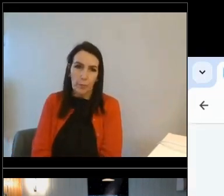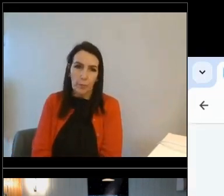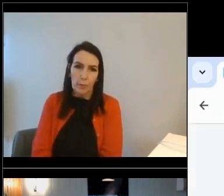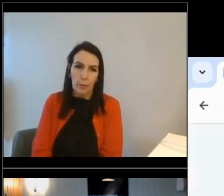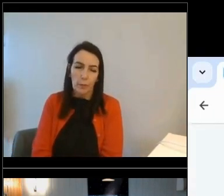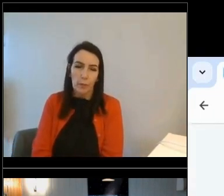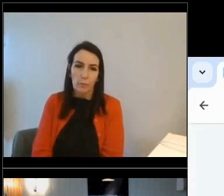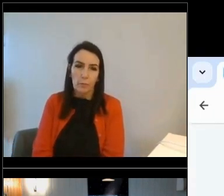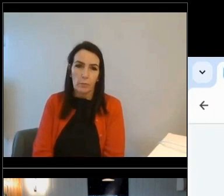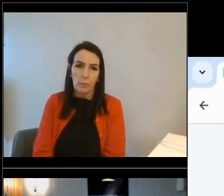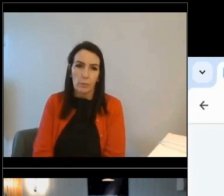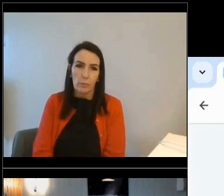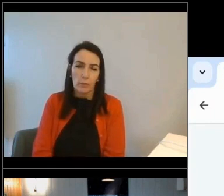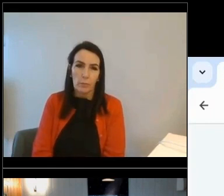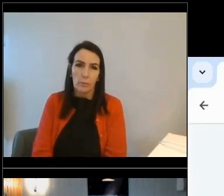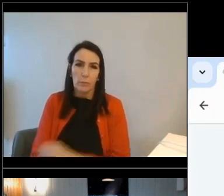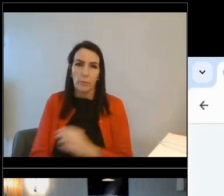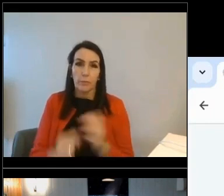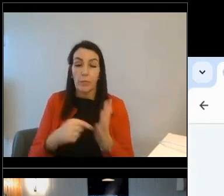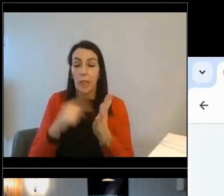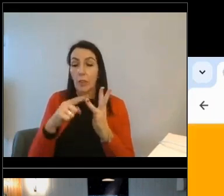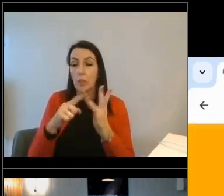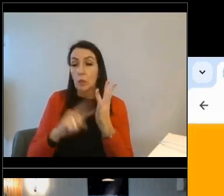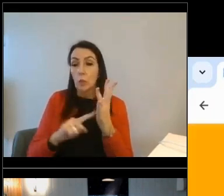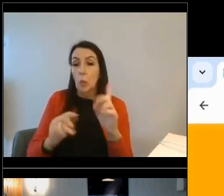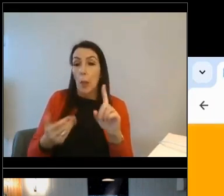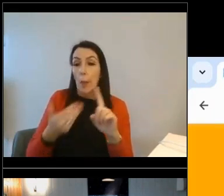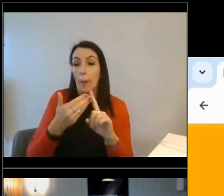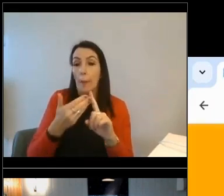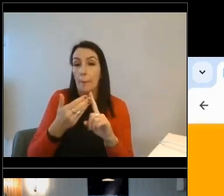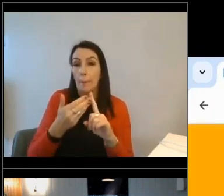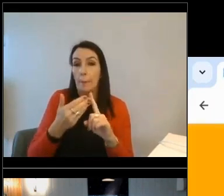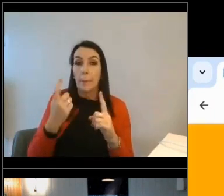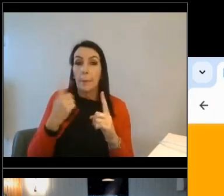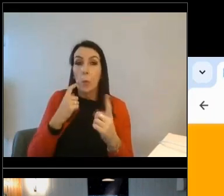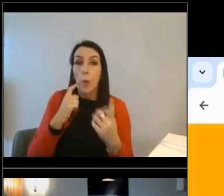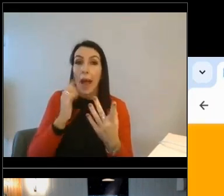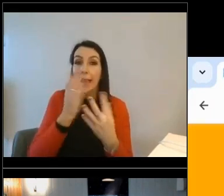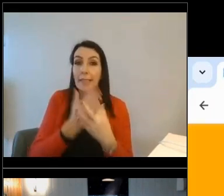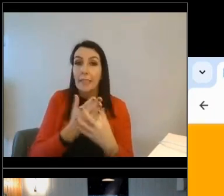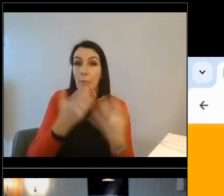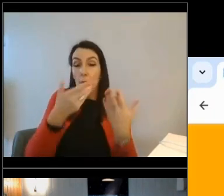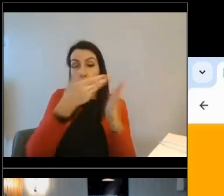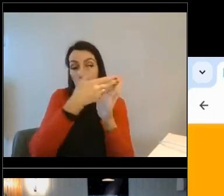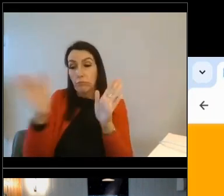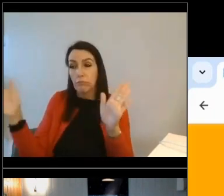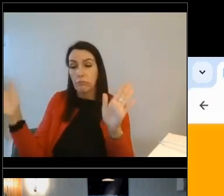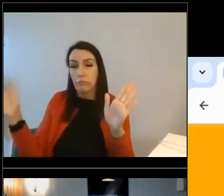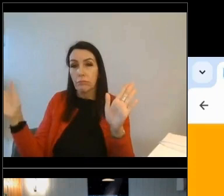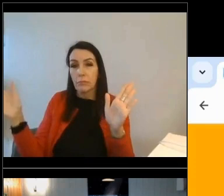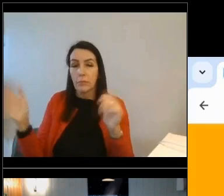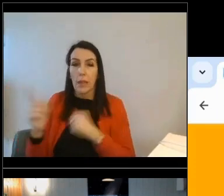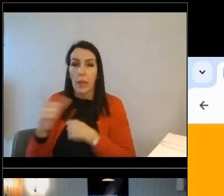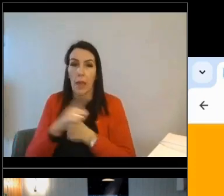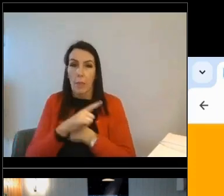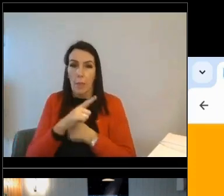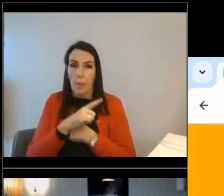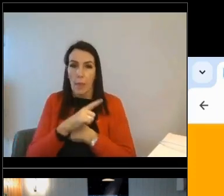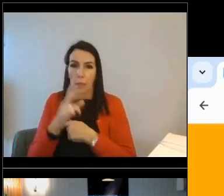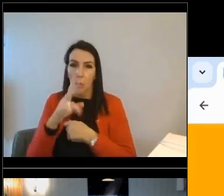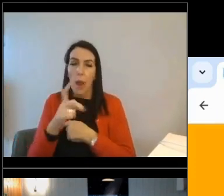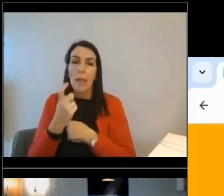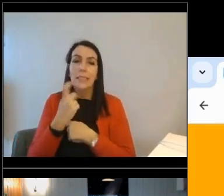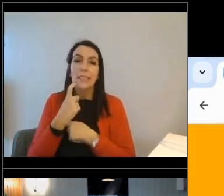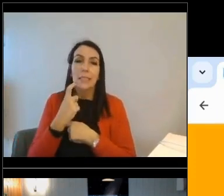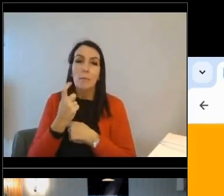forward, the tool is designed to be accessible to as many as possible. That's why the design looks pretty simplistic in the